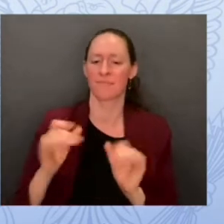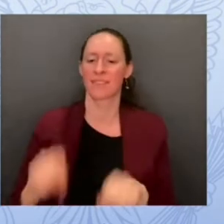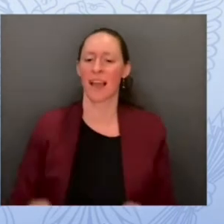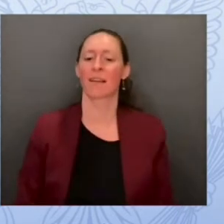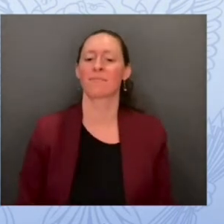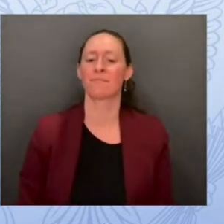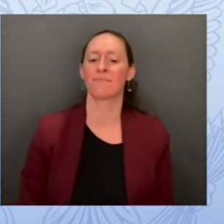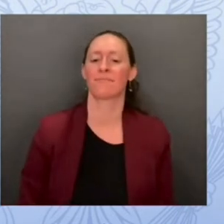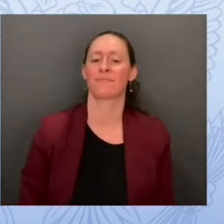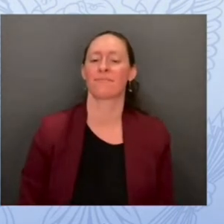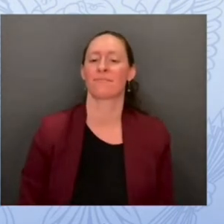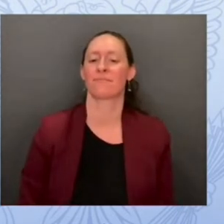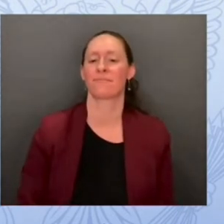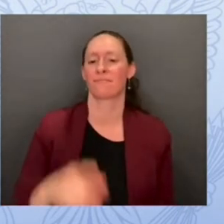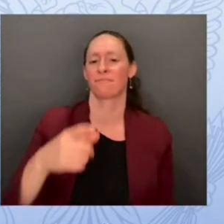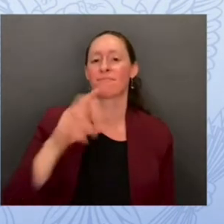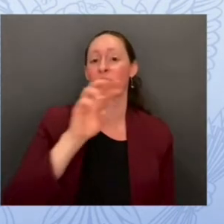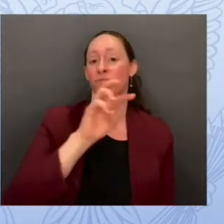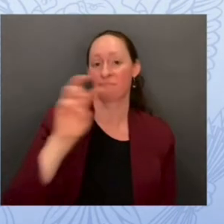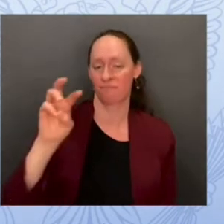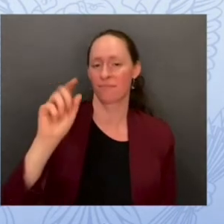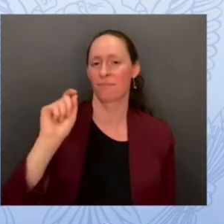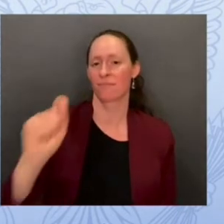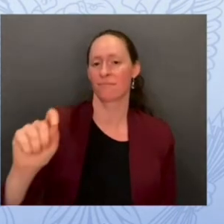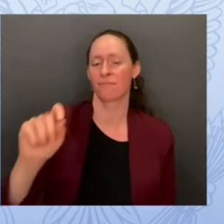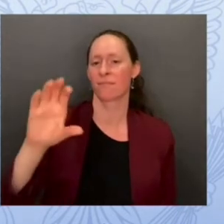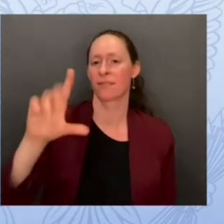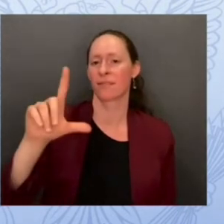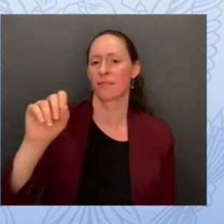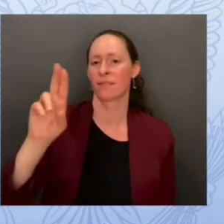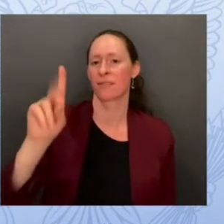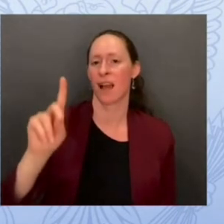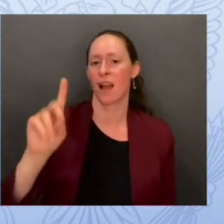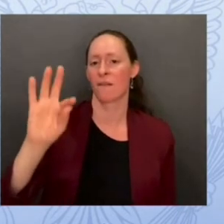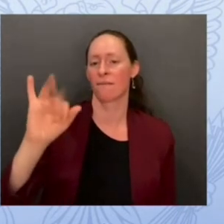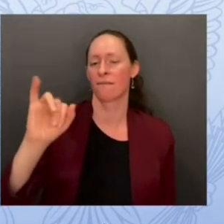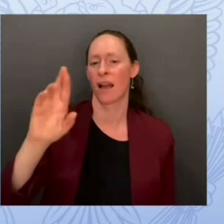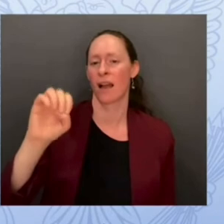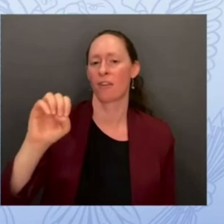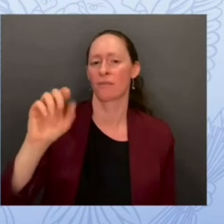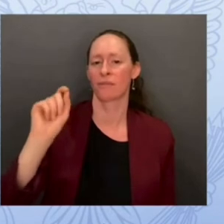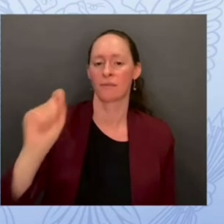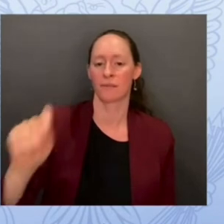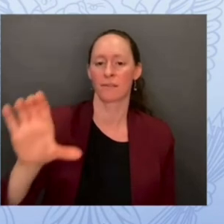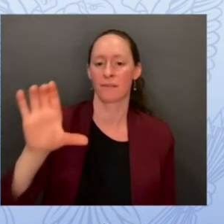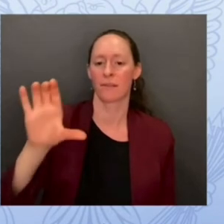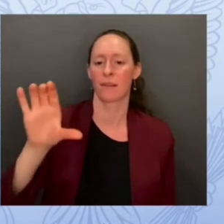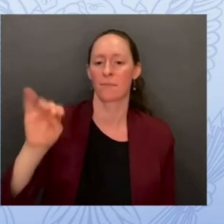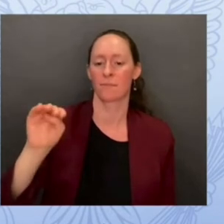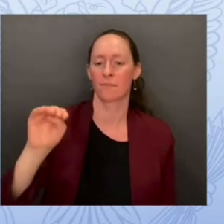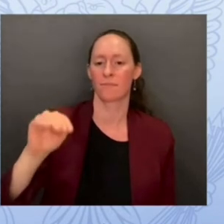backslash lp backslash cybersafe dash schools